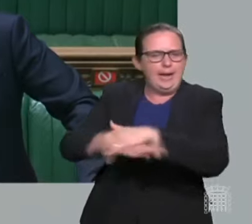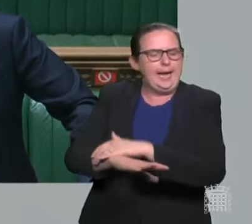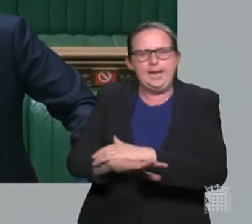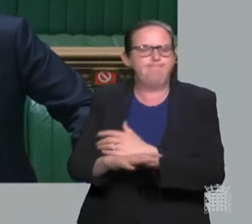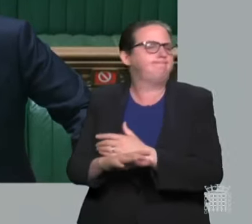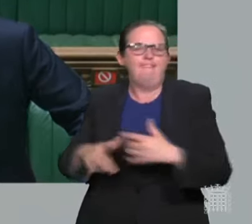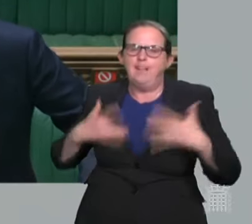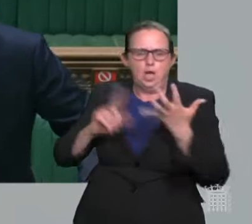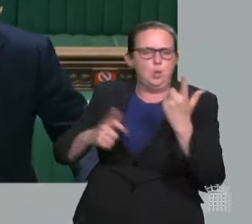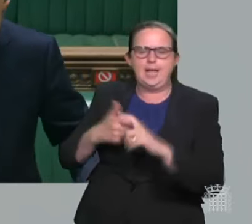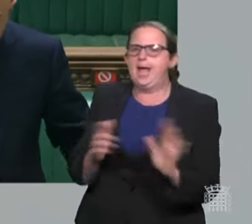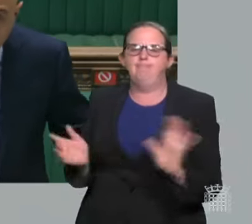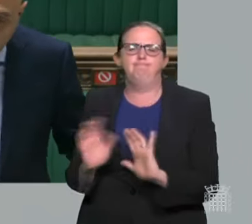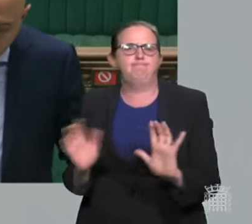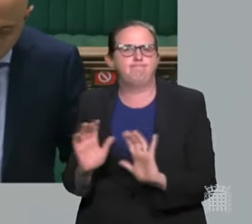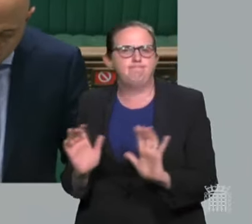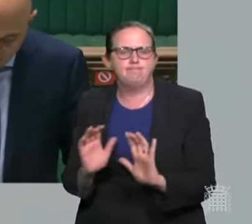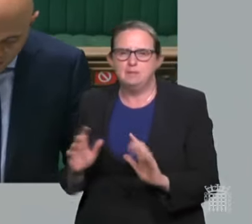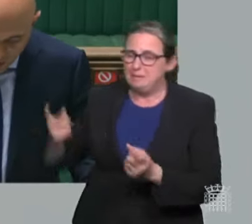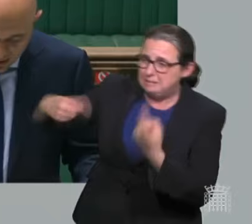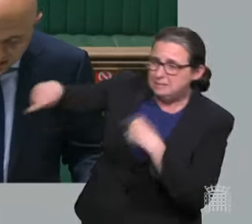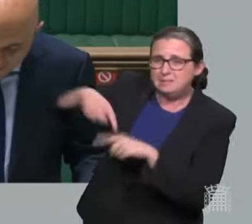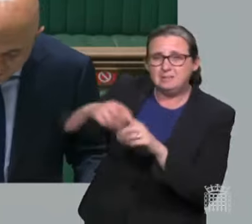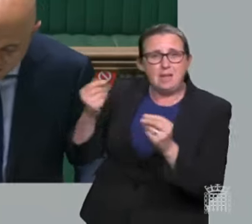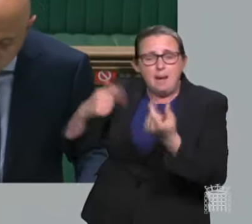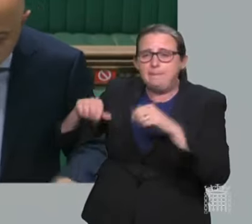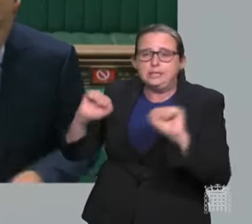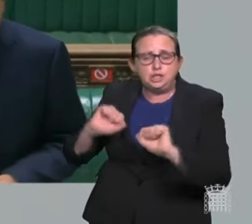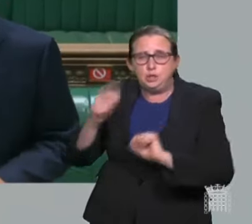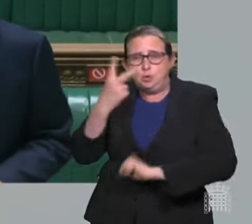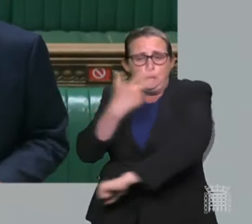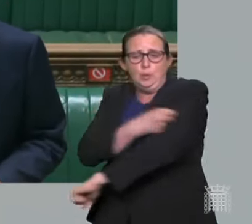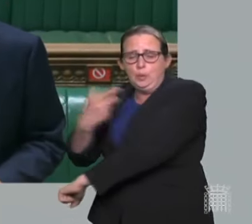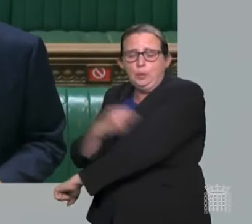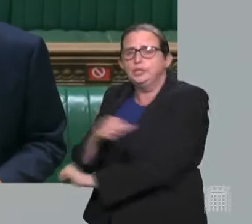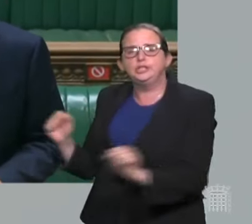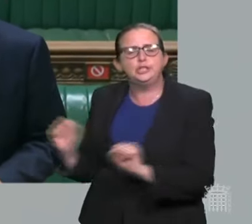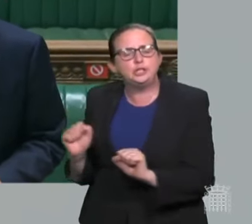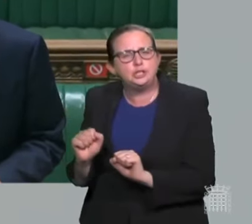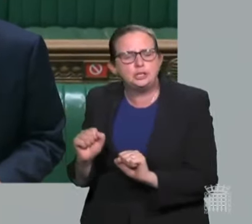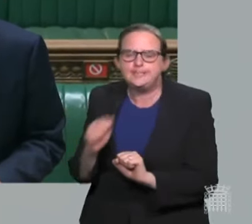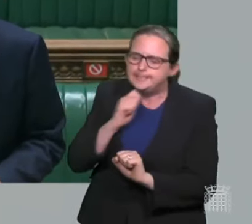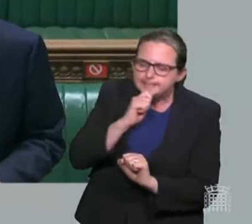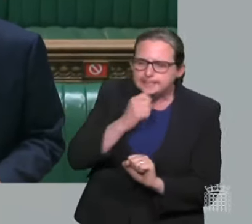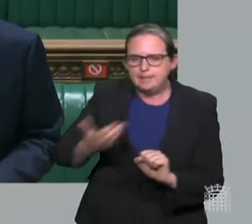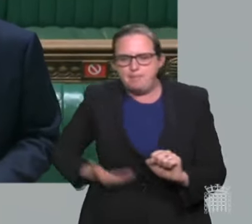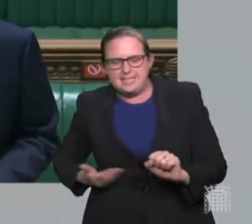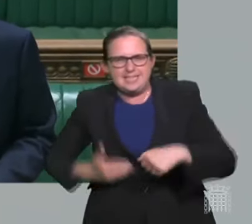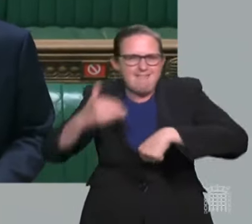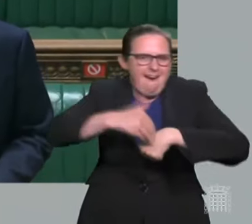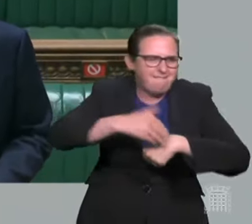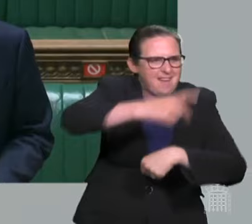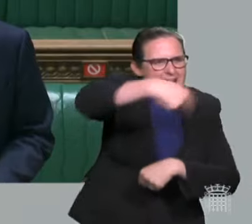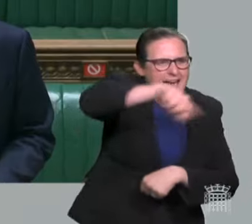For people who have not been offered a full course of vaccination and for businesses, we felt that the impact outweighed the public health